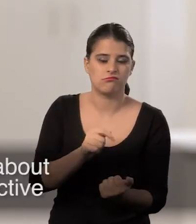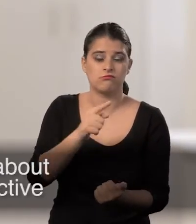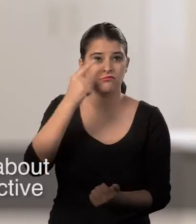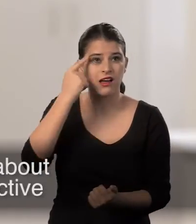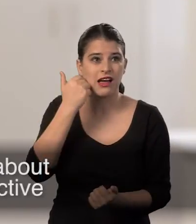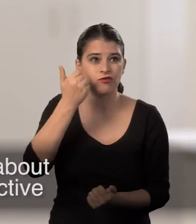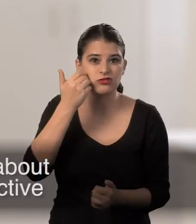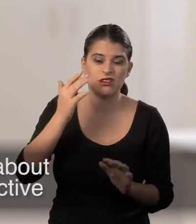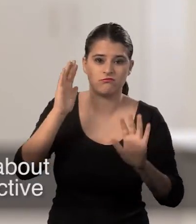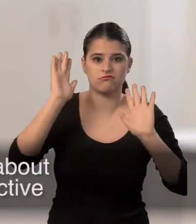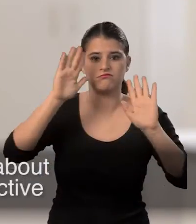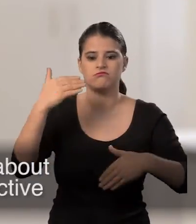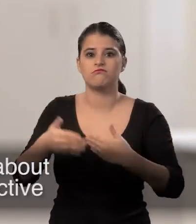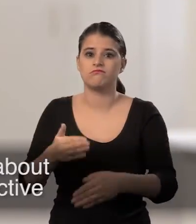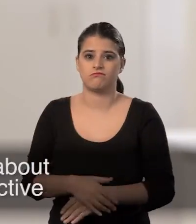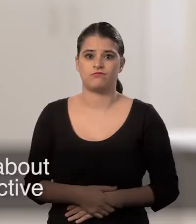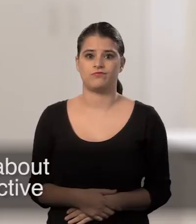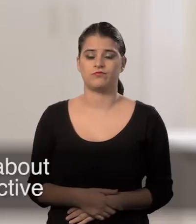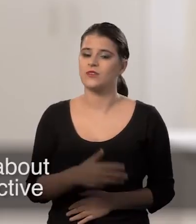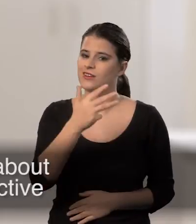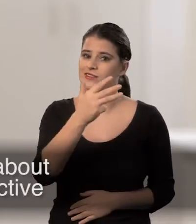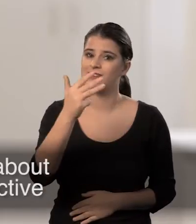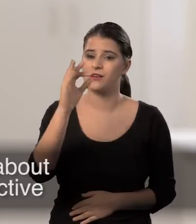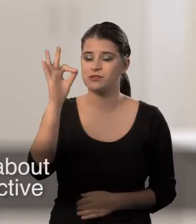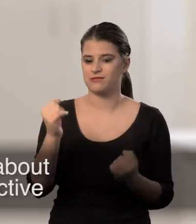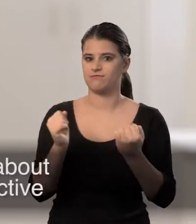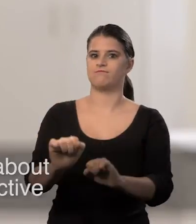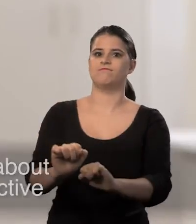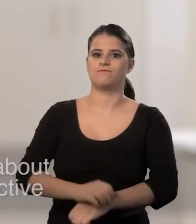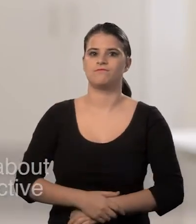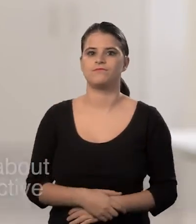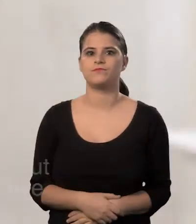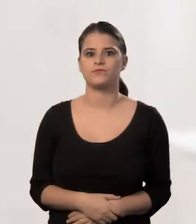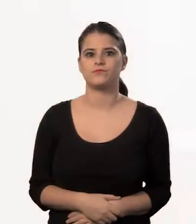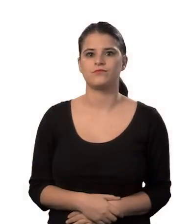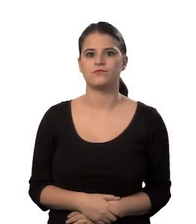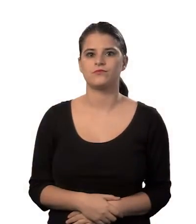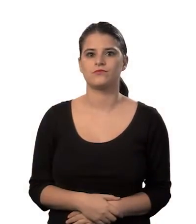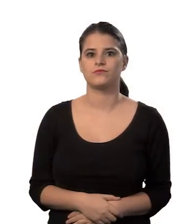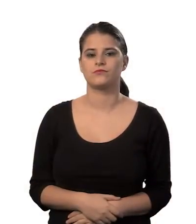sex and you don't have to think about it every day. It's 99.9% effective.